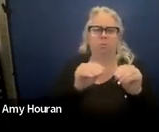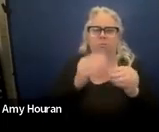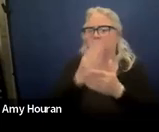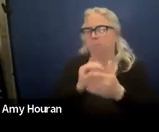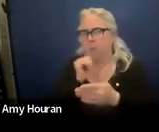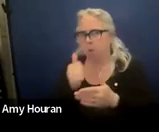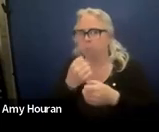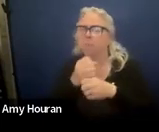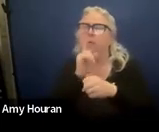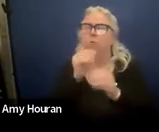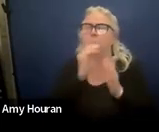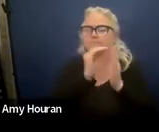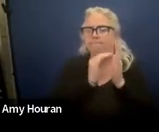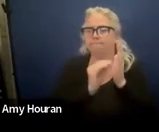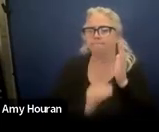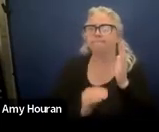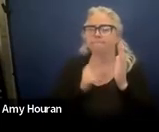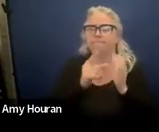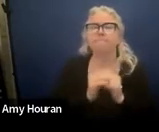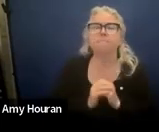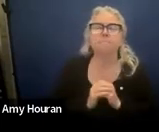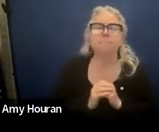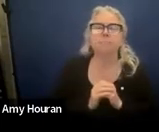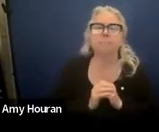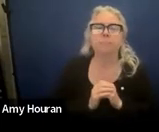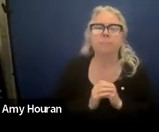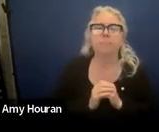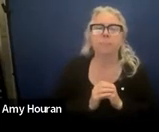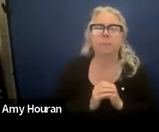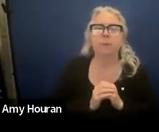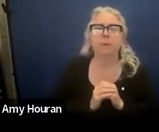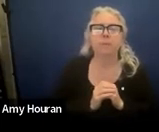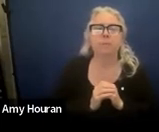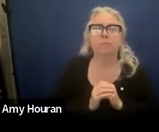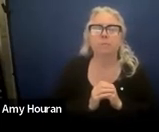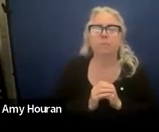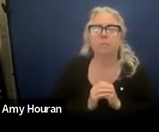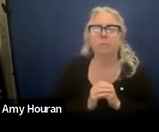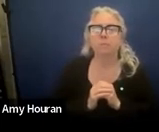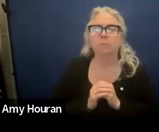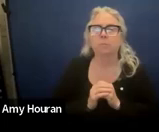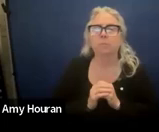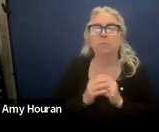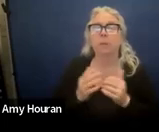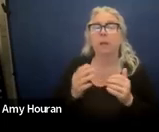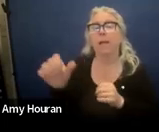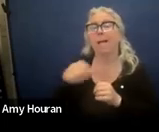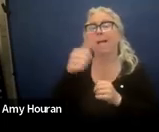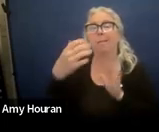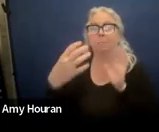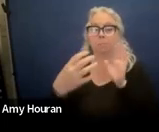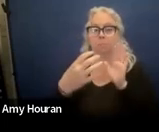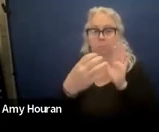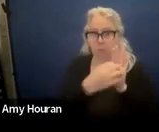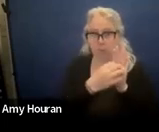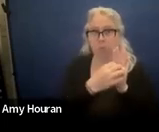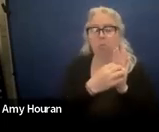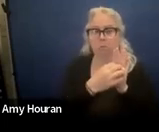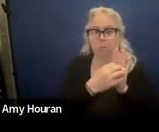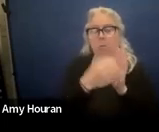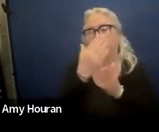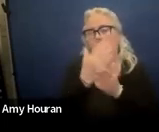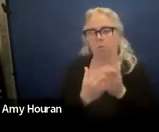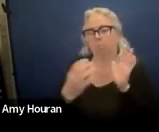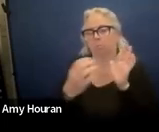make sure that that's filled in thanks jennifer um okay so then the other section of section earlier the